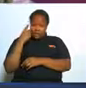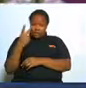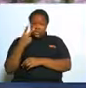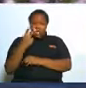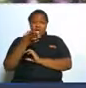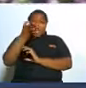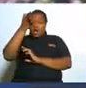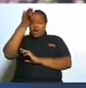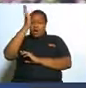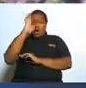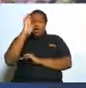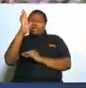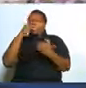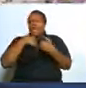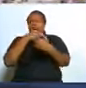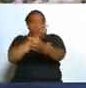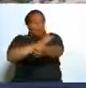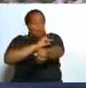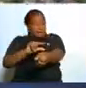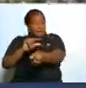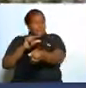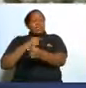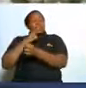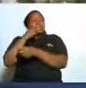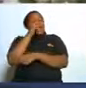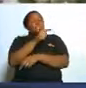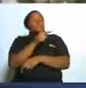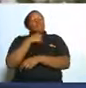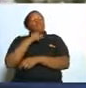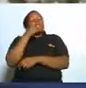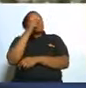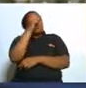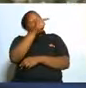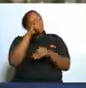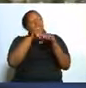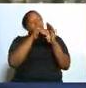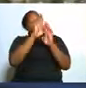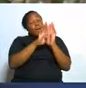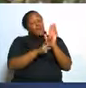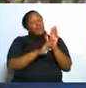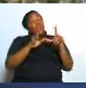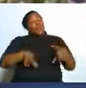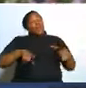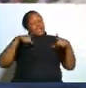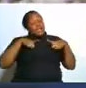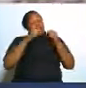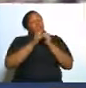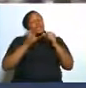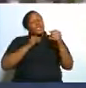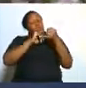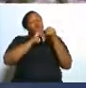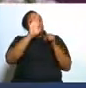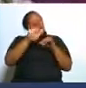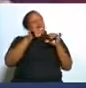you have grace god will tell you i told you live with your wife with proper understanding